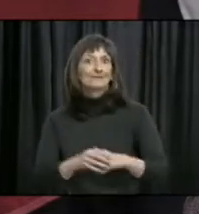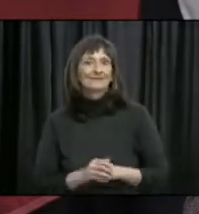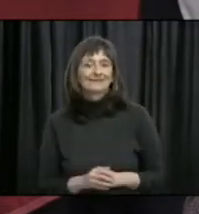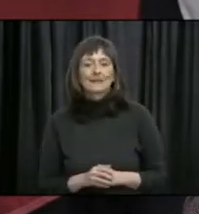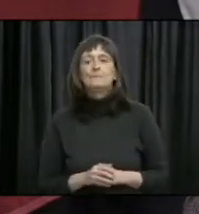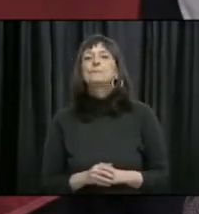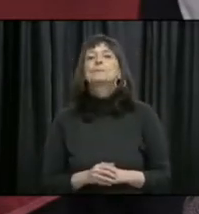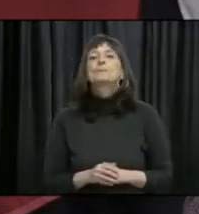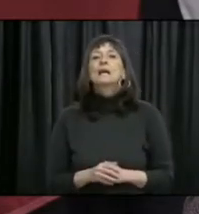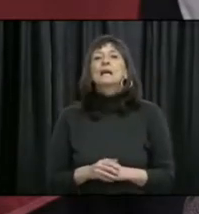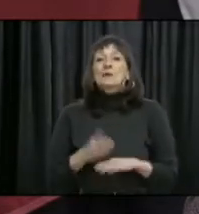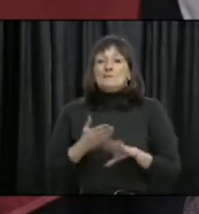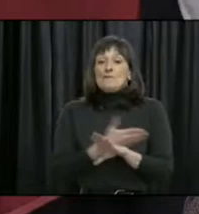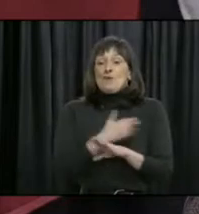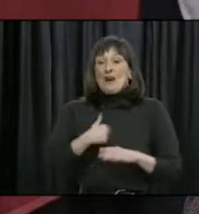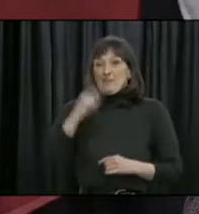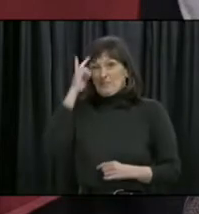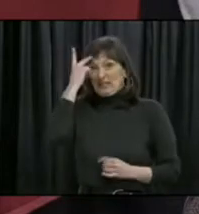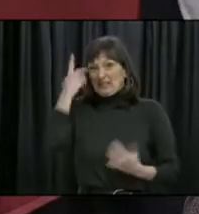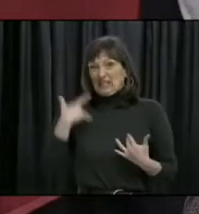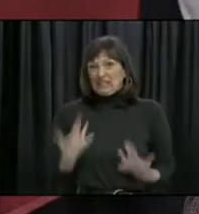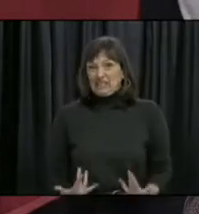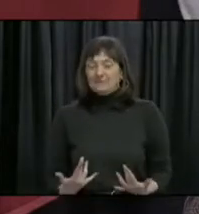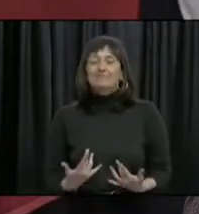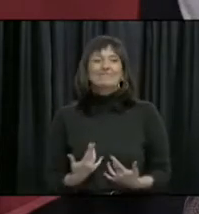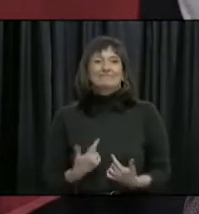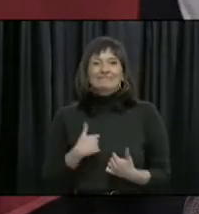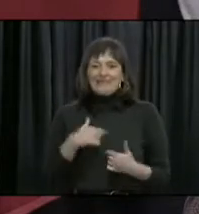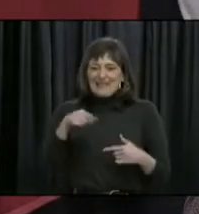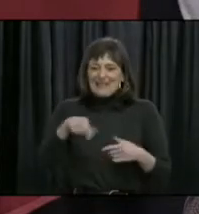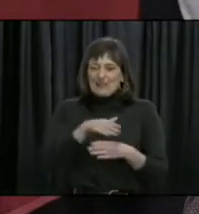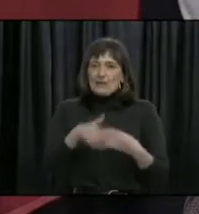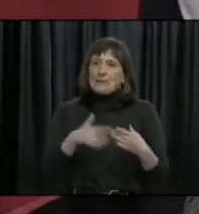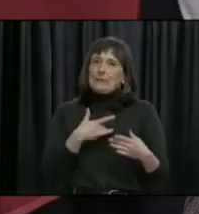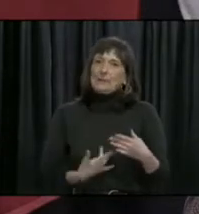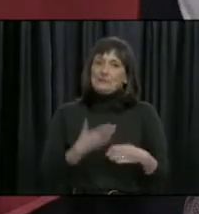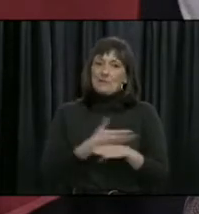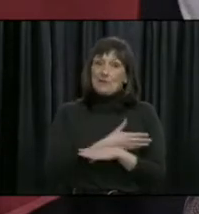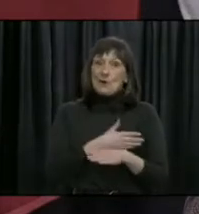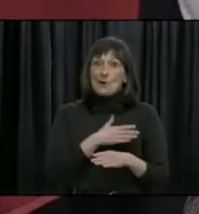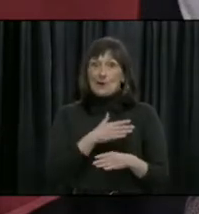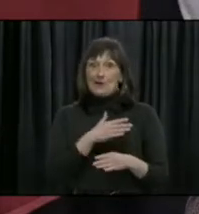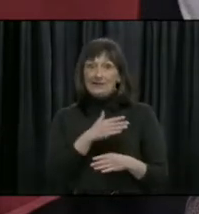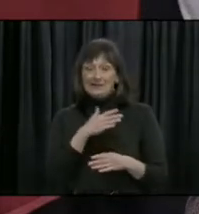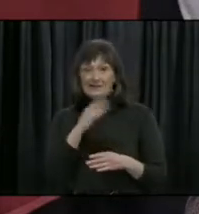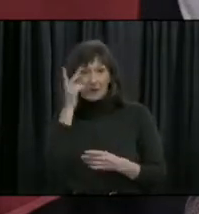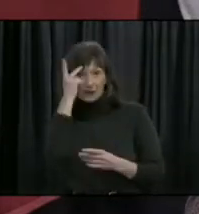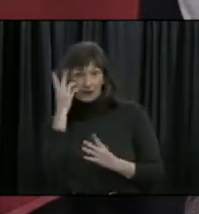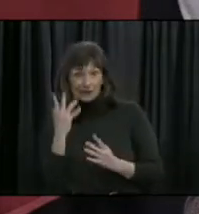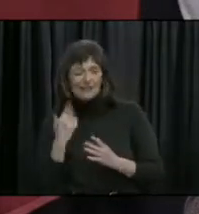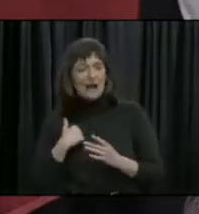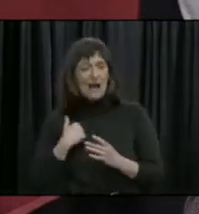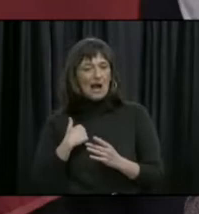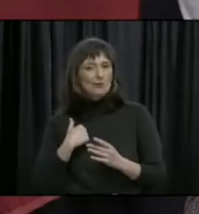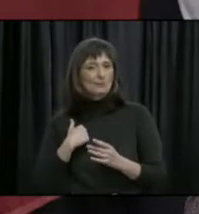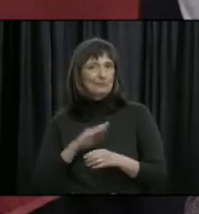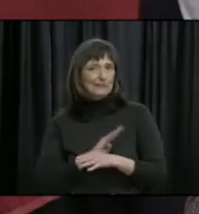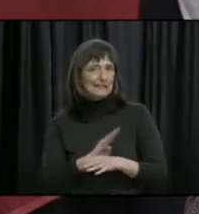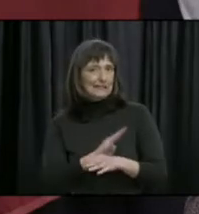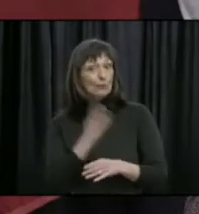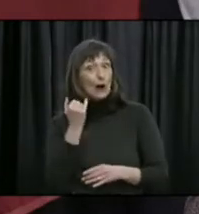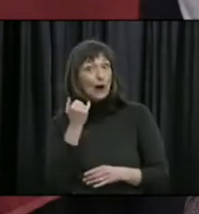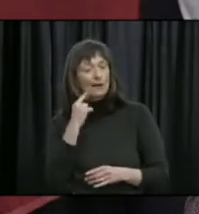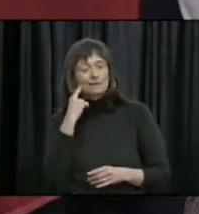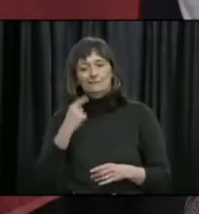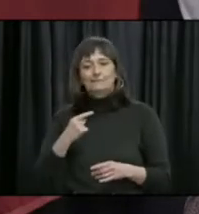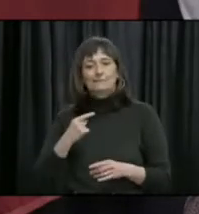this would have been a very busy and a very important weekend. Important because Sunday is Mother's